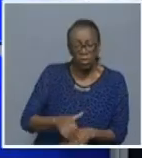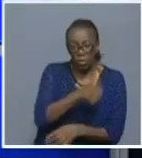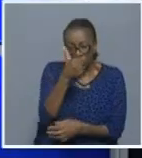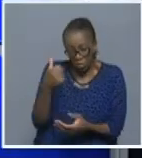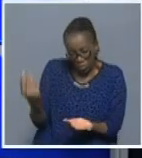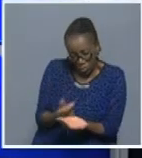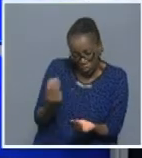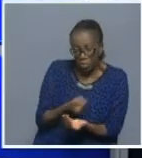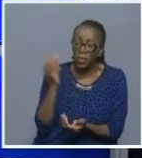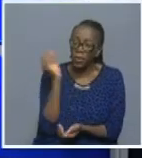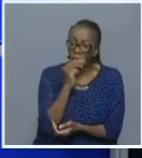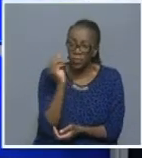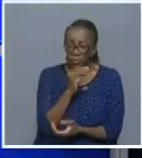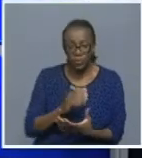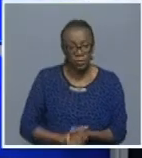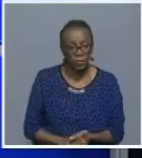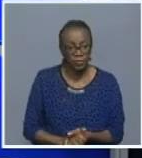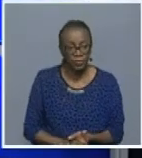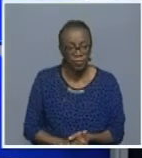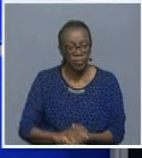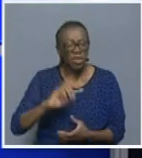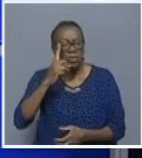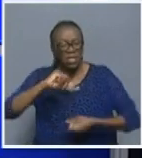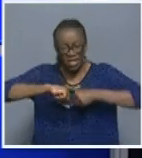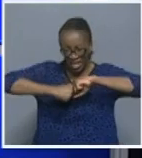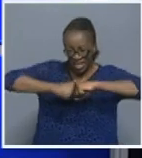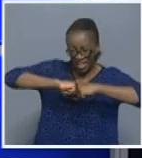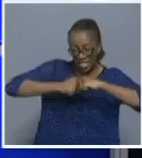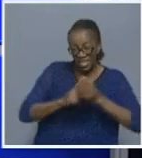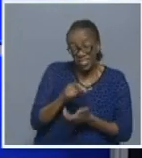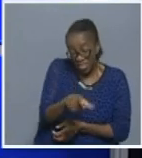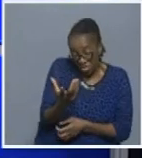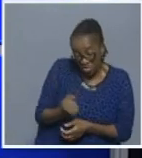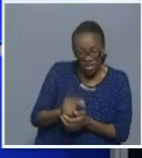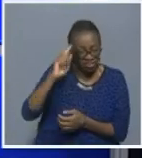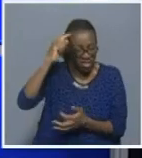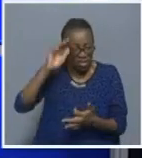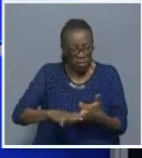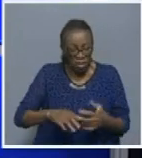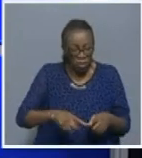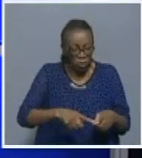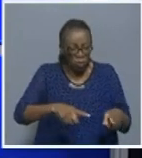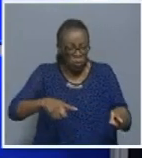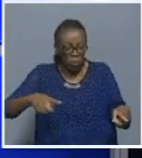challenges faced by your officers considering the vastness of the borderline?